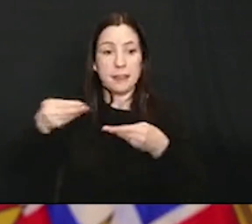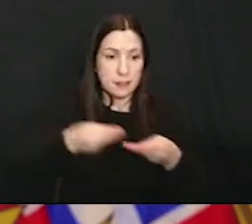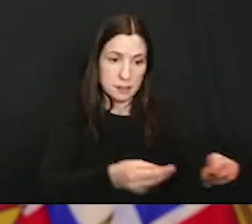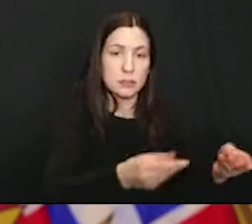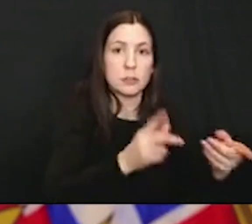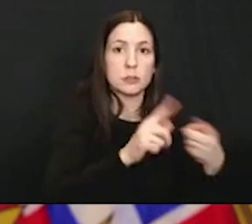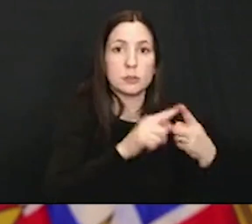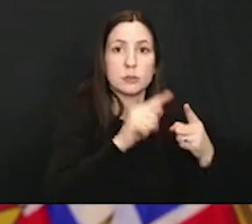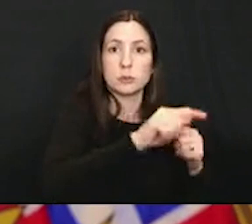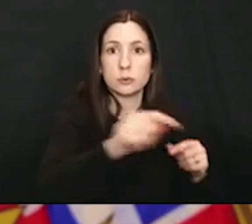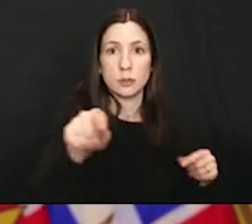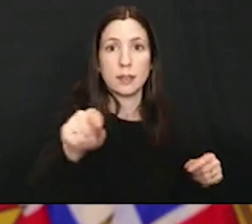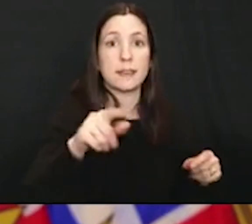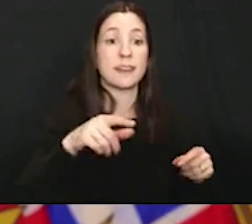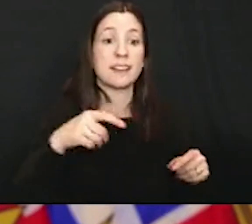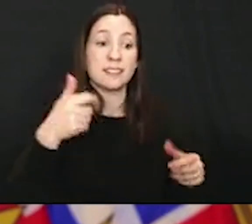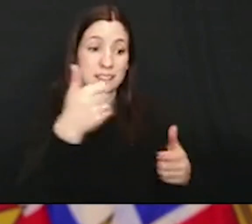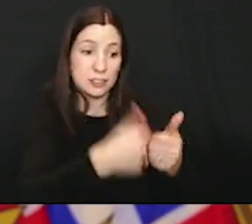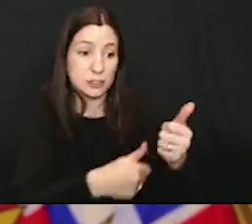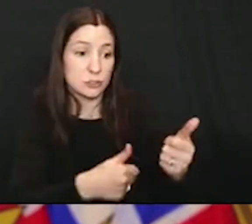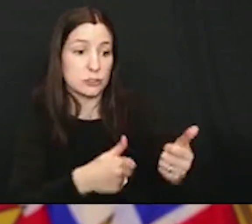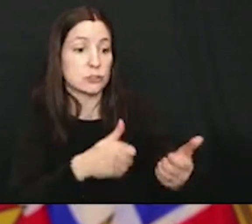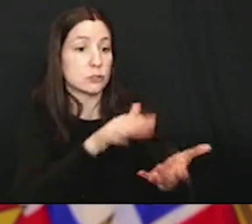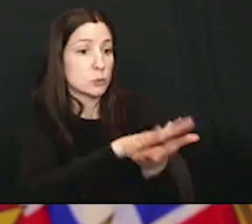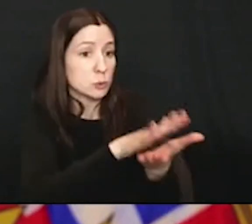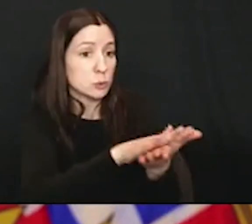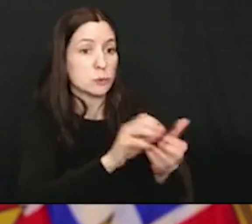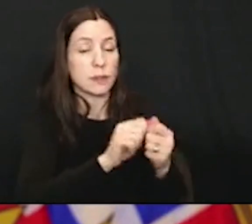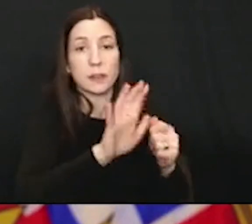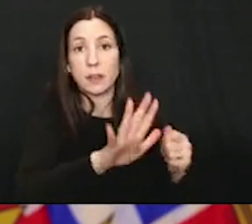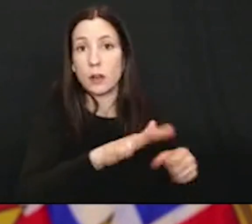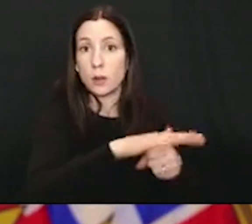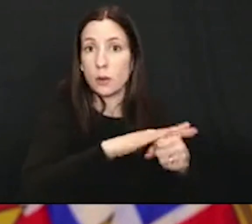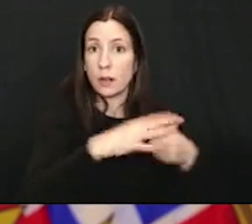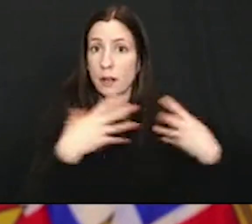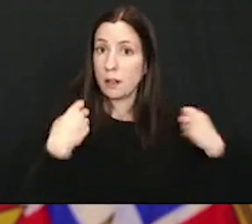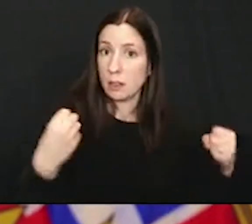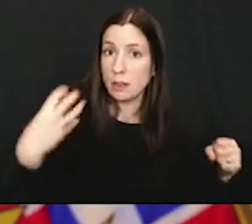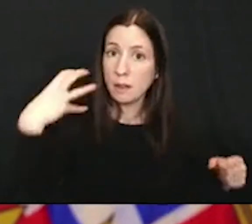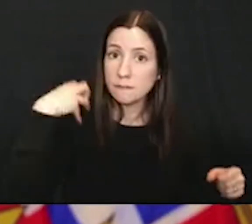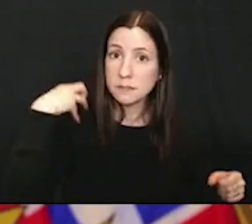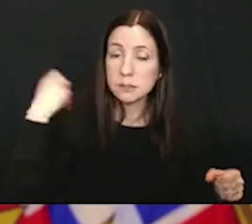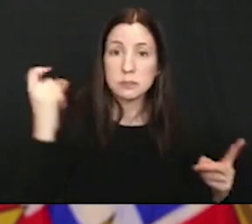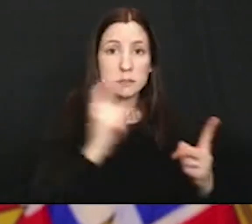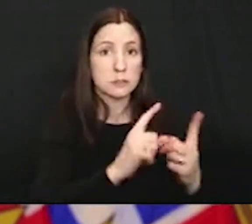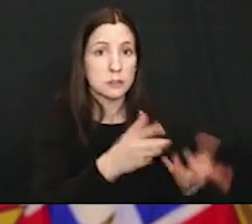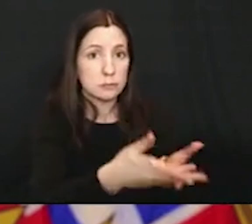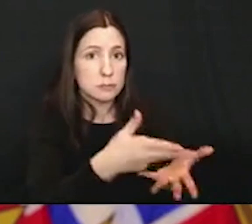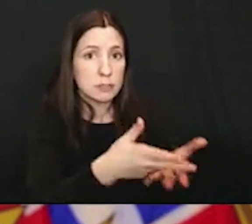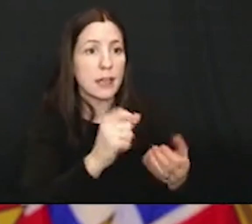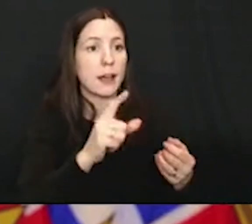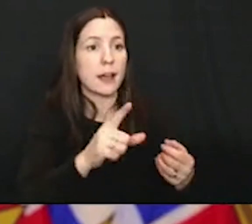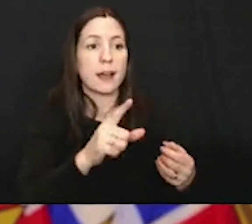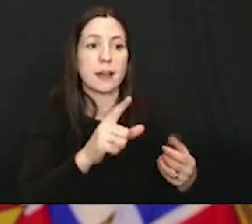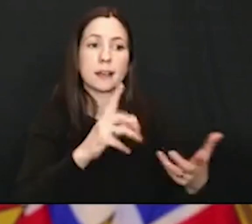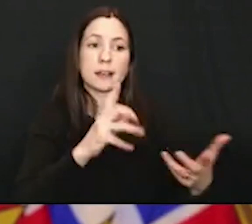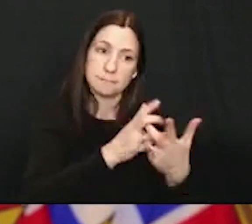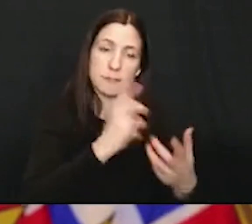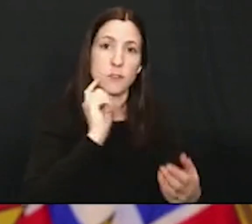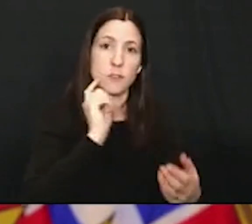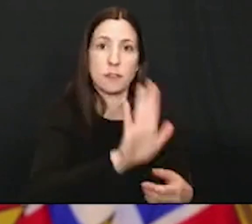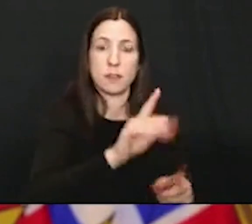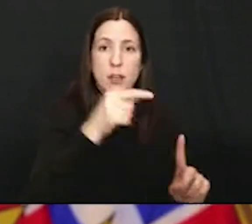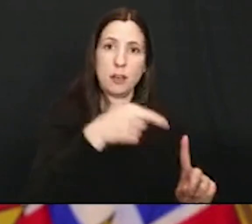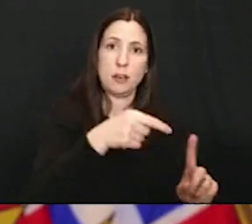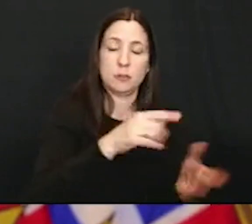work with their local school health officer and address the situations that are unique to their schools. And absolutely,